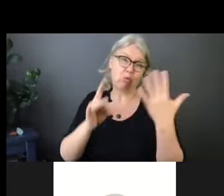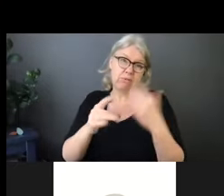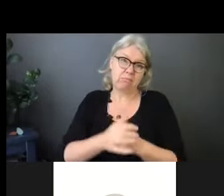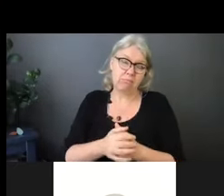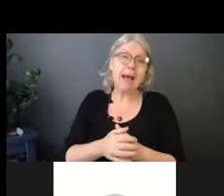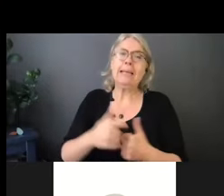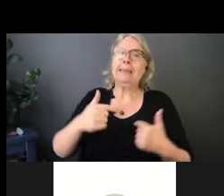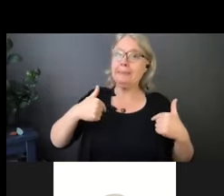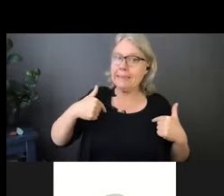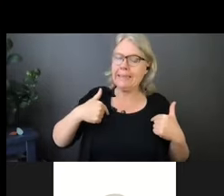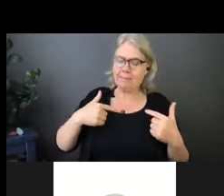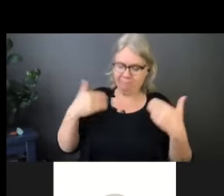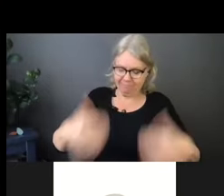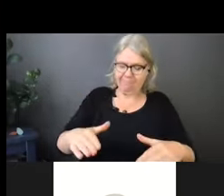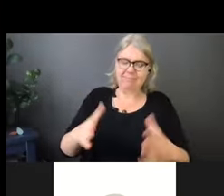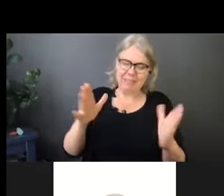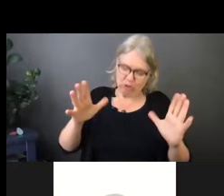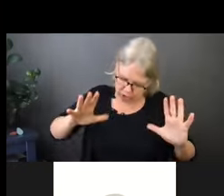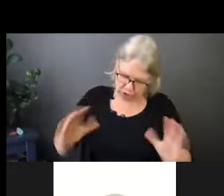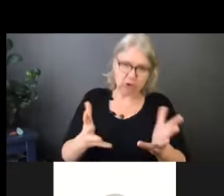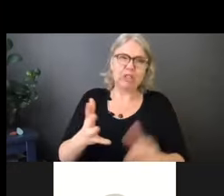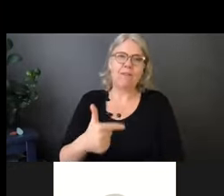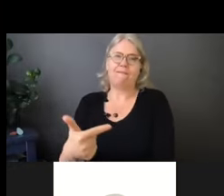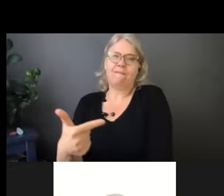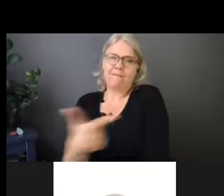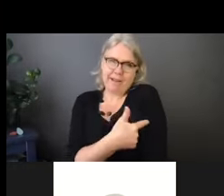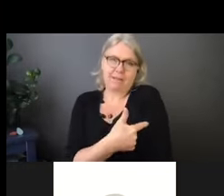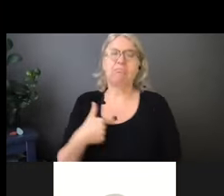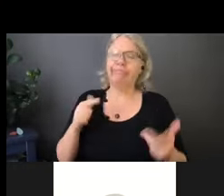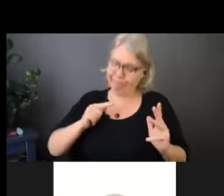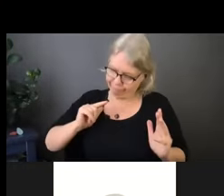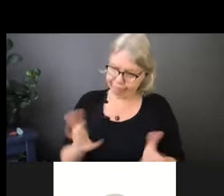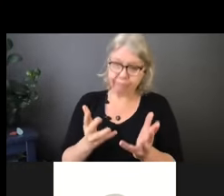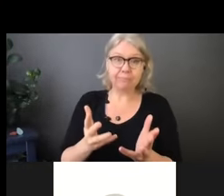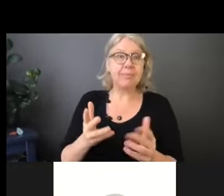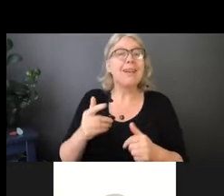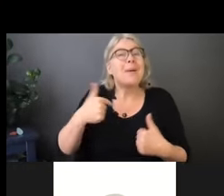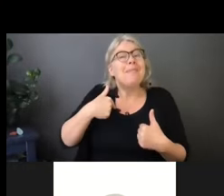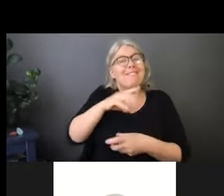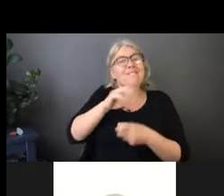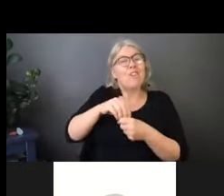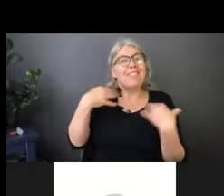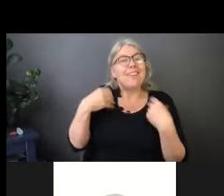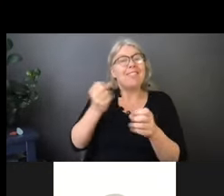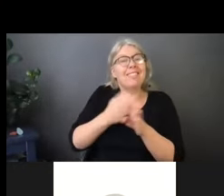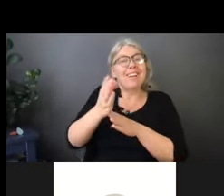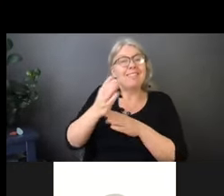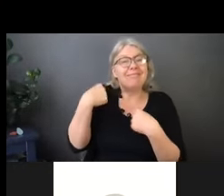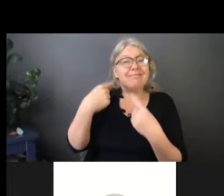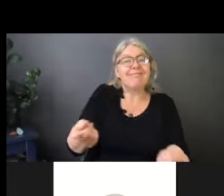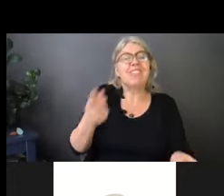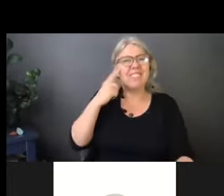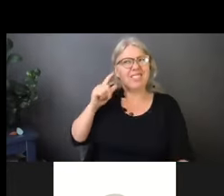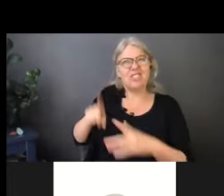um, to, to vaccinate. This is new for us all. I mean, I've been in healthcare since 1979, uh, worked through SARS.